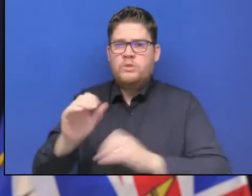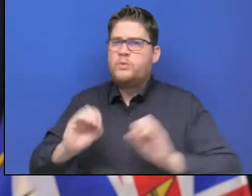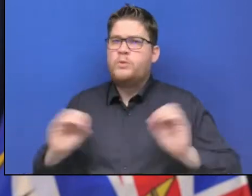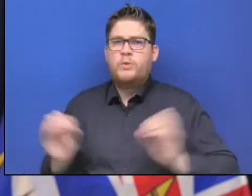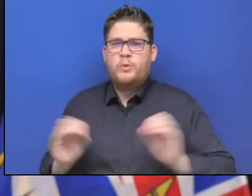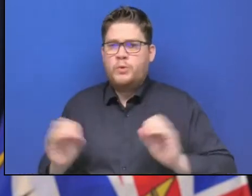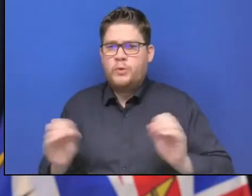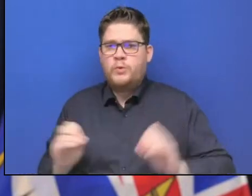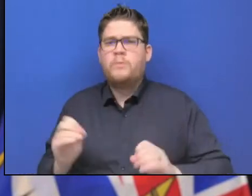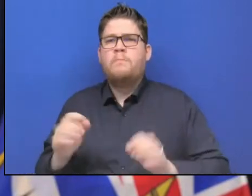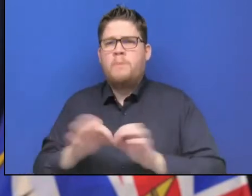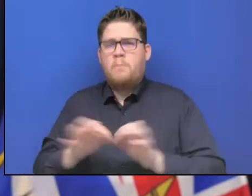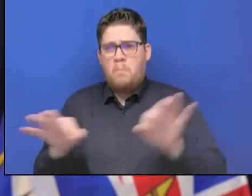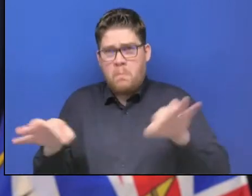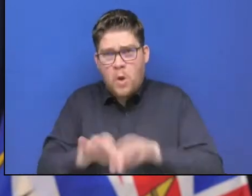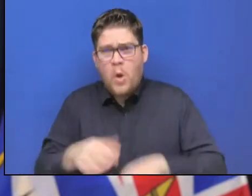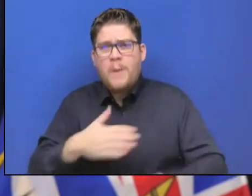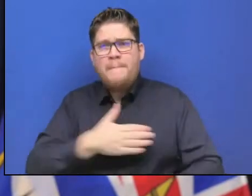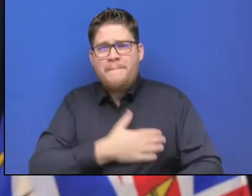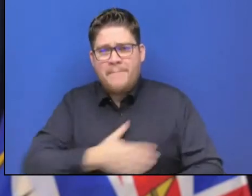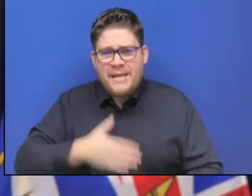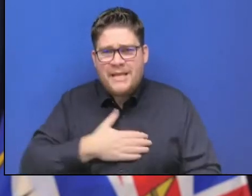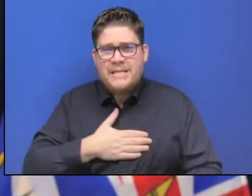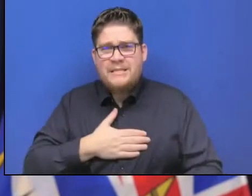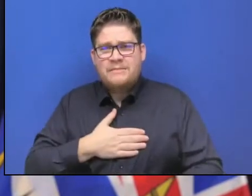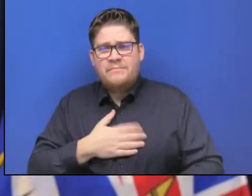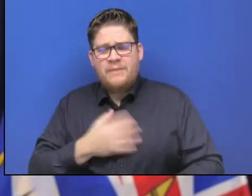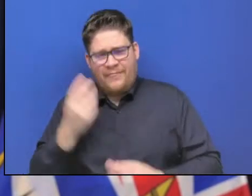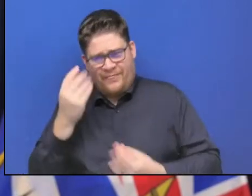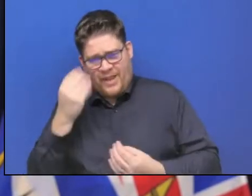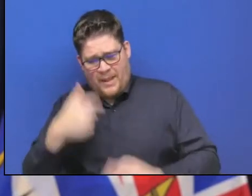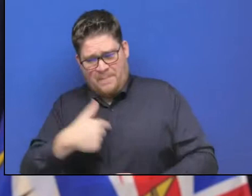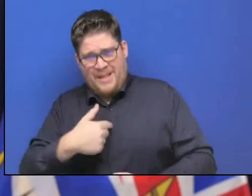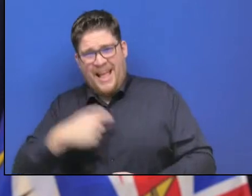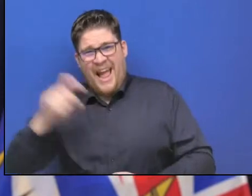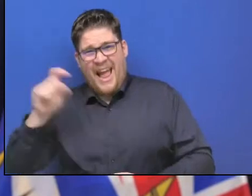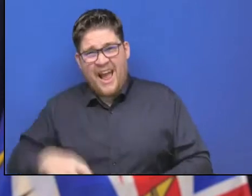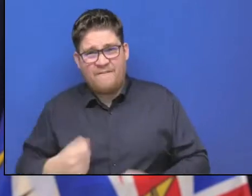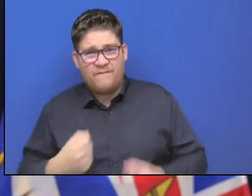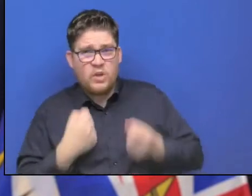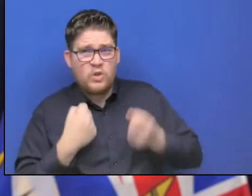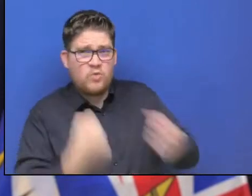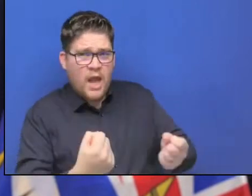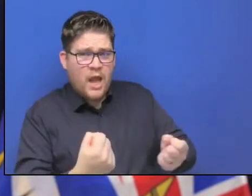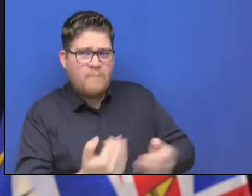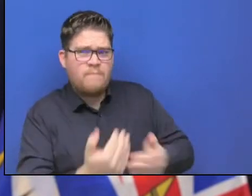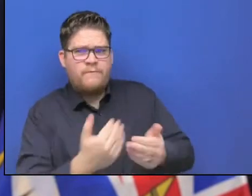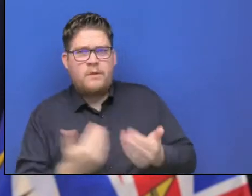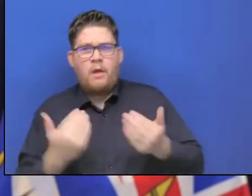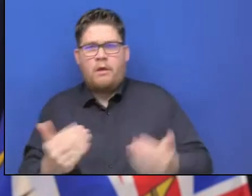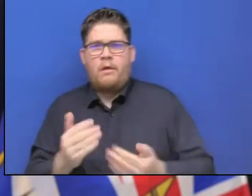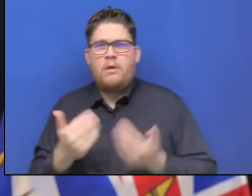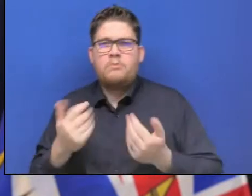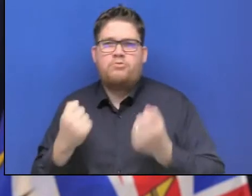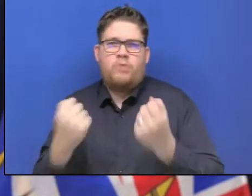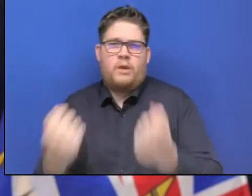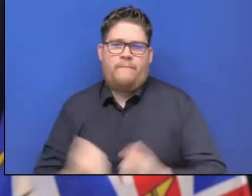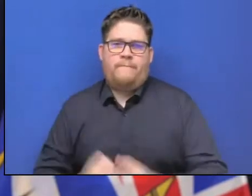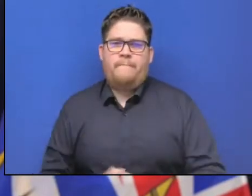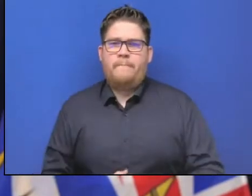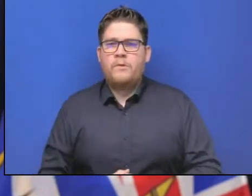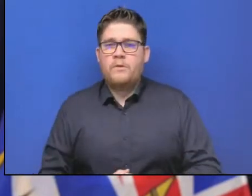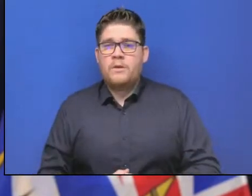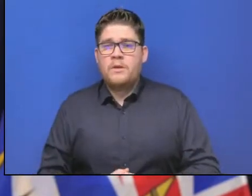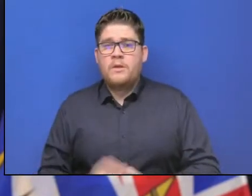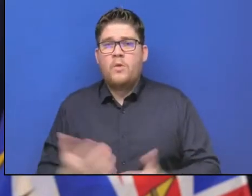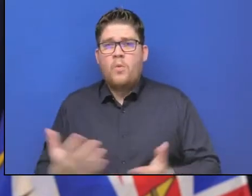travel is absolutely necessary. And a reminder that many of these temporary fixes are to get people in the region moving once again.